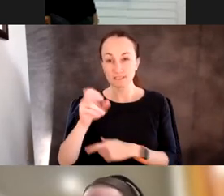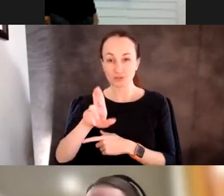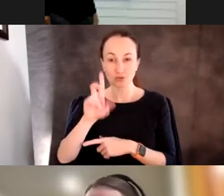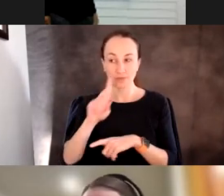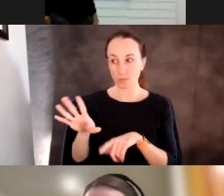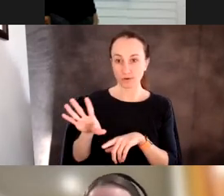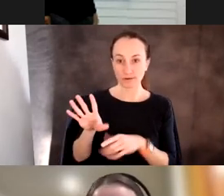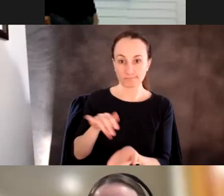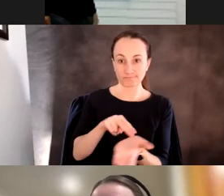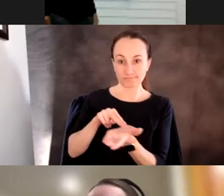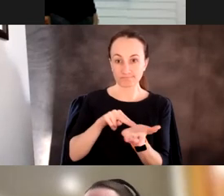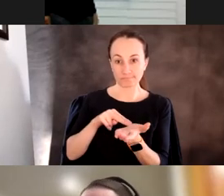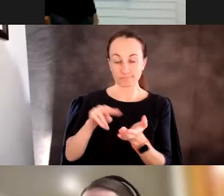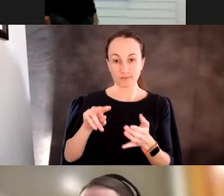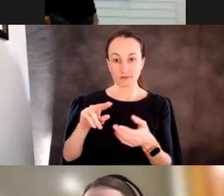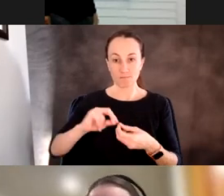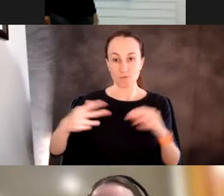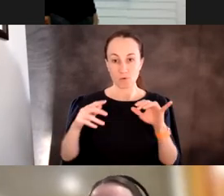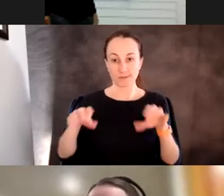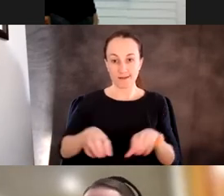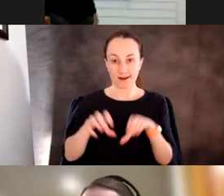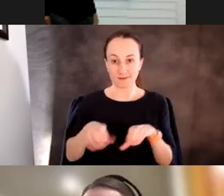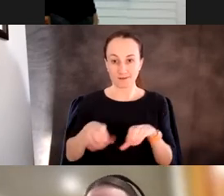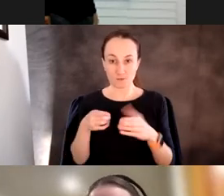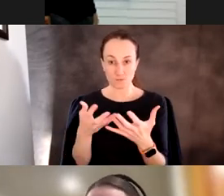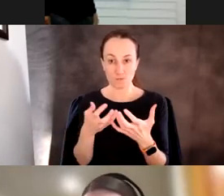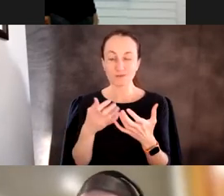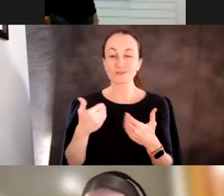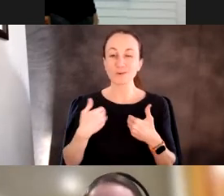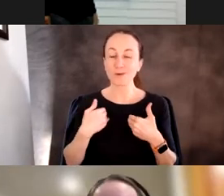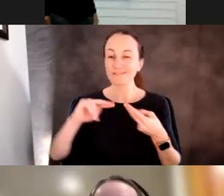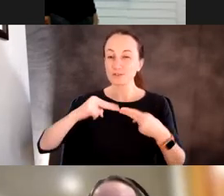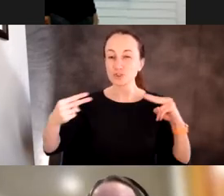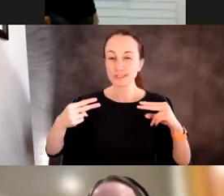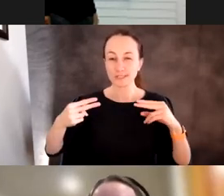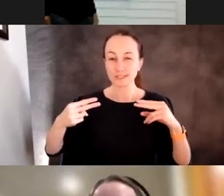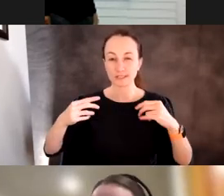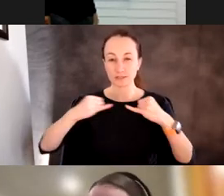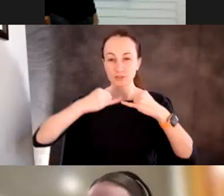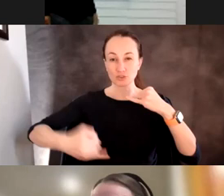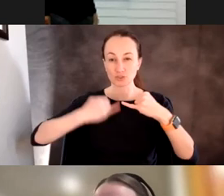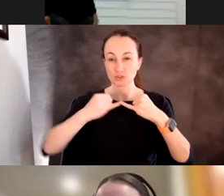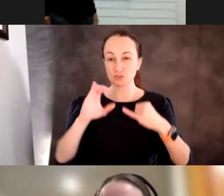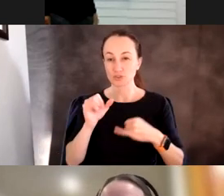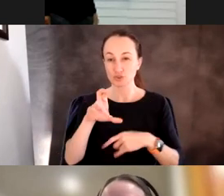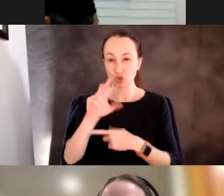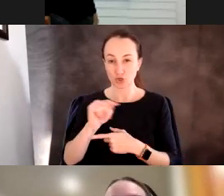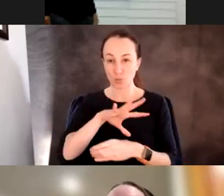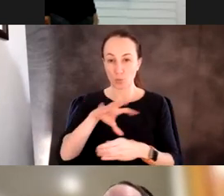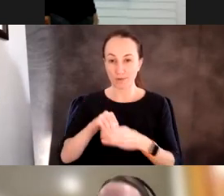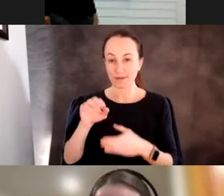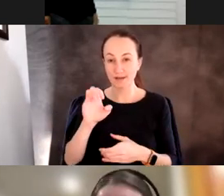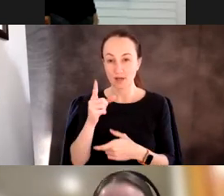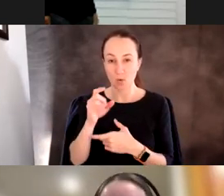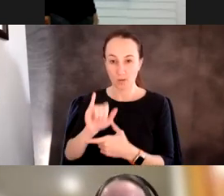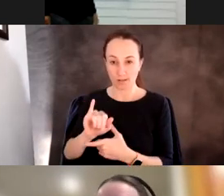activity that you're looking for. So you have like a gene circuit inside of your E. coli that will trigger when your